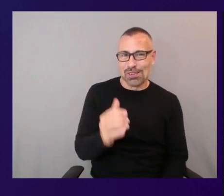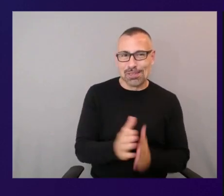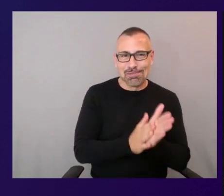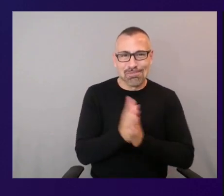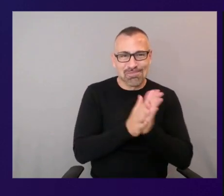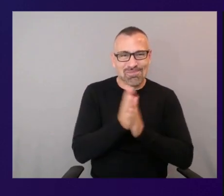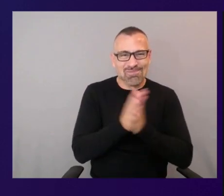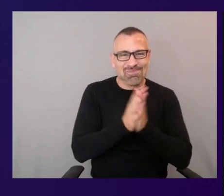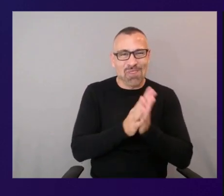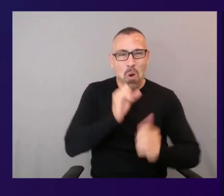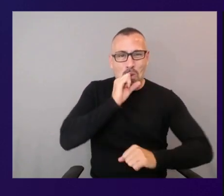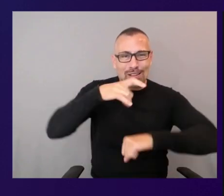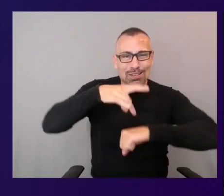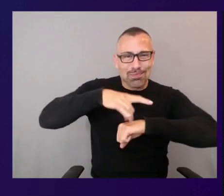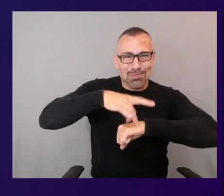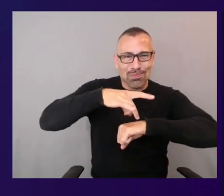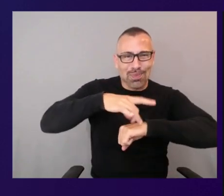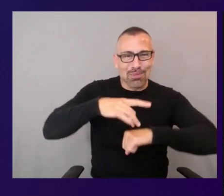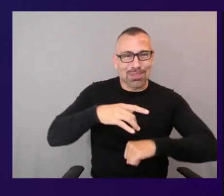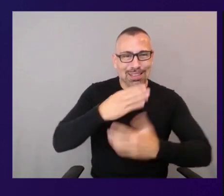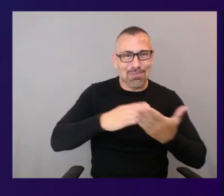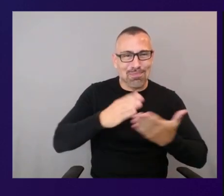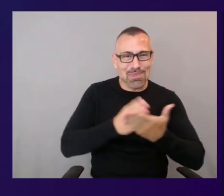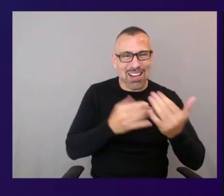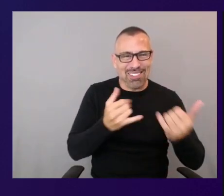pumpkin pie that's a good choice